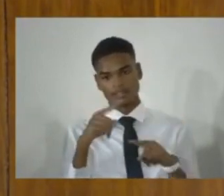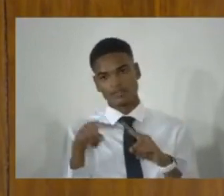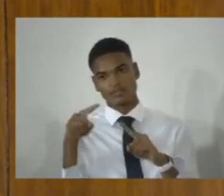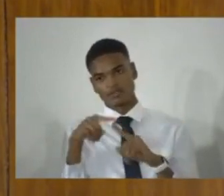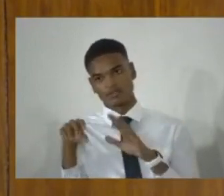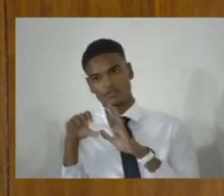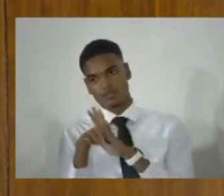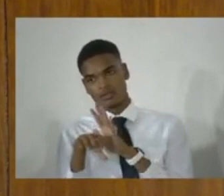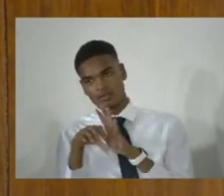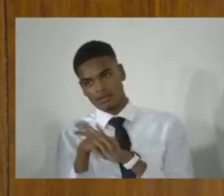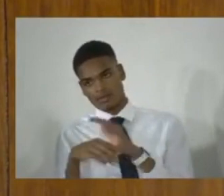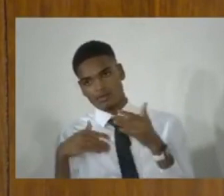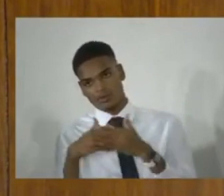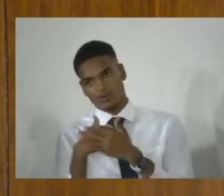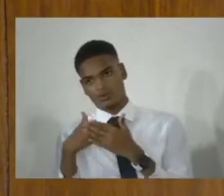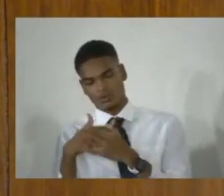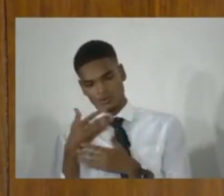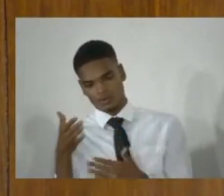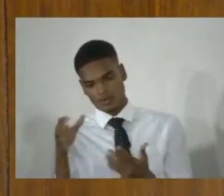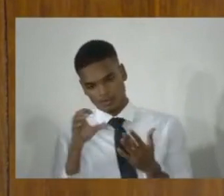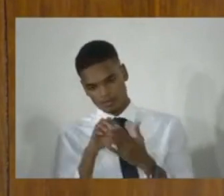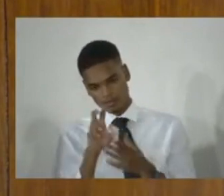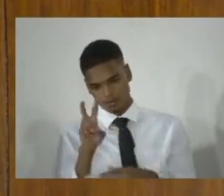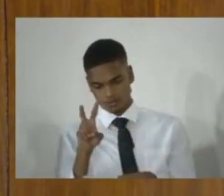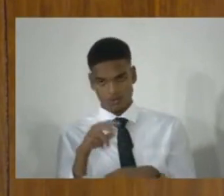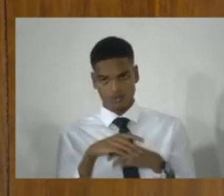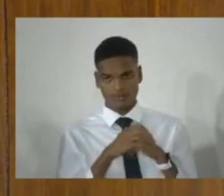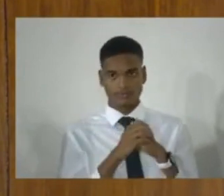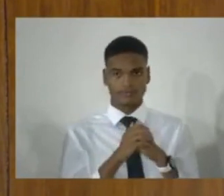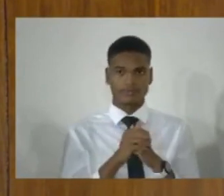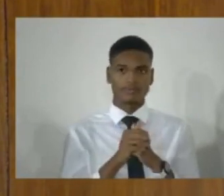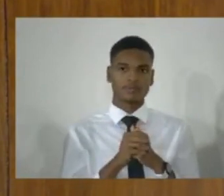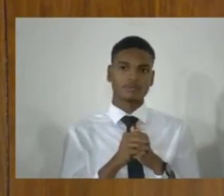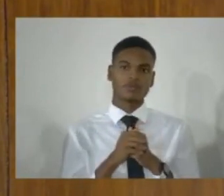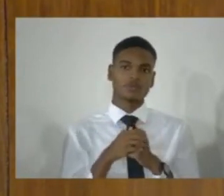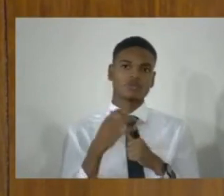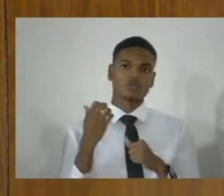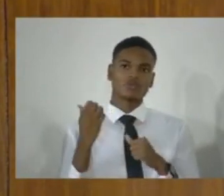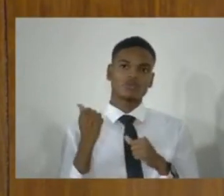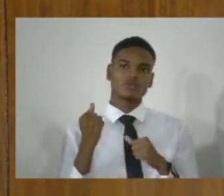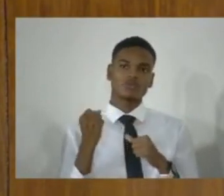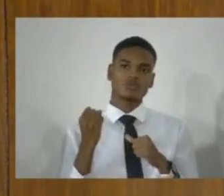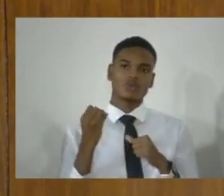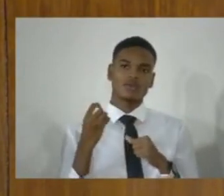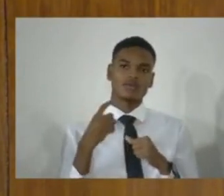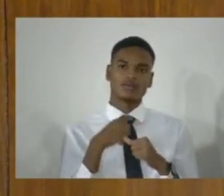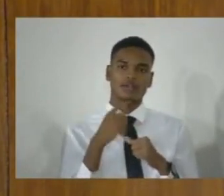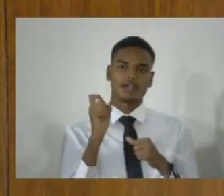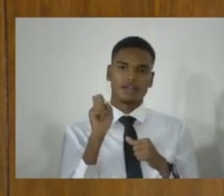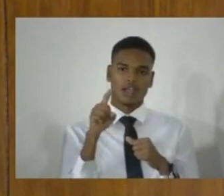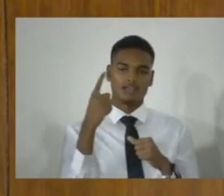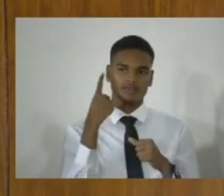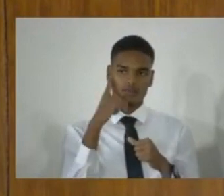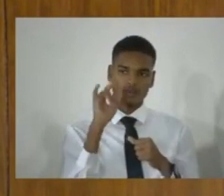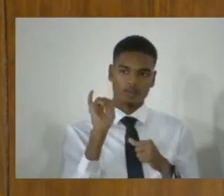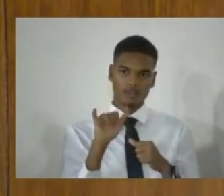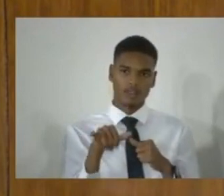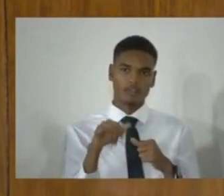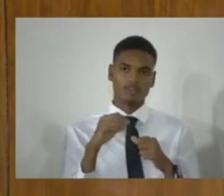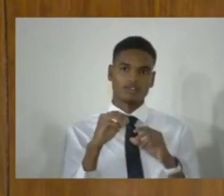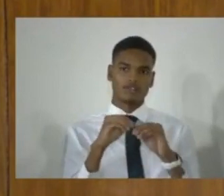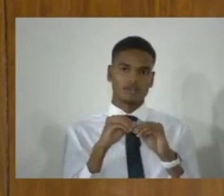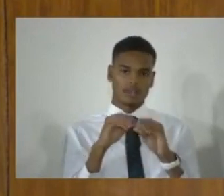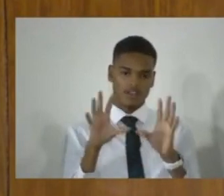criminal offences in part two, and the scoping provision. So, I'm asking for that to be